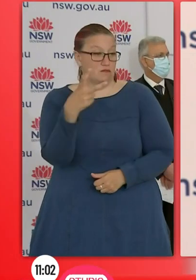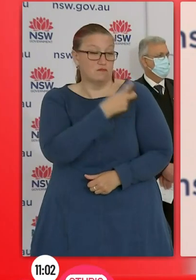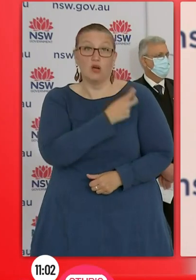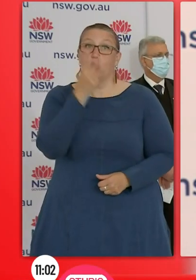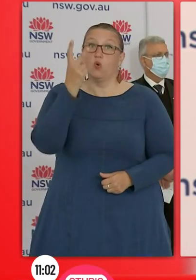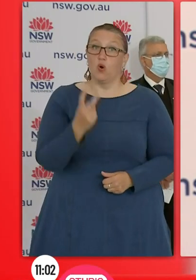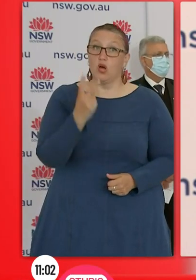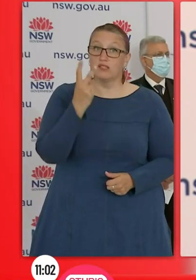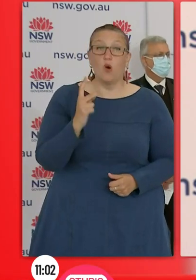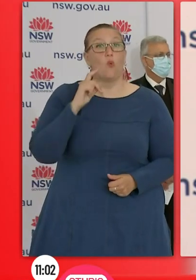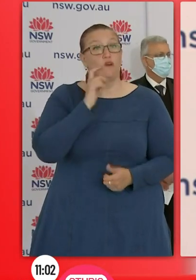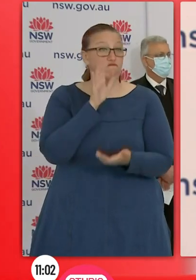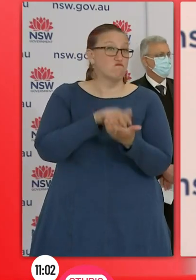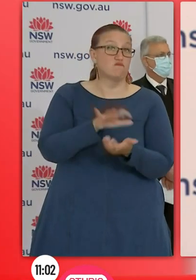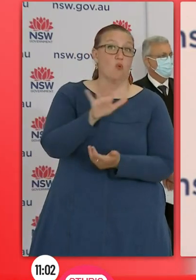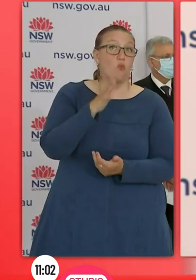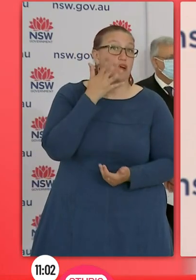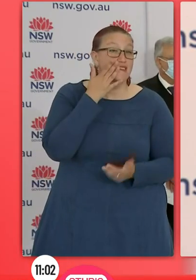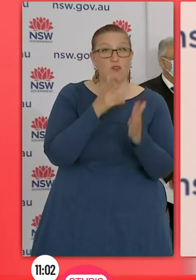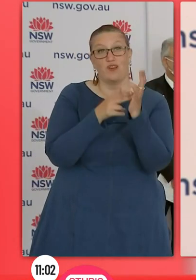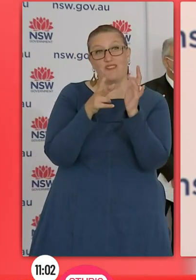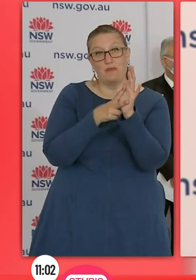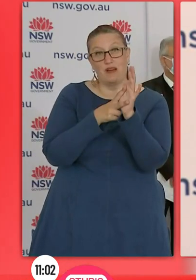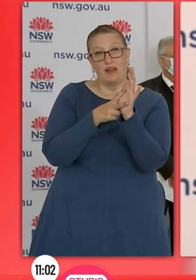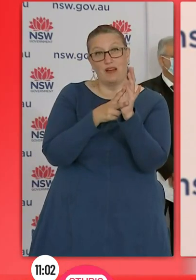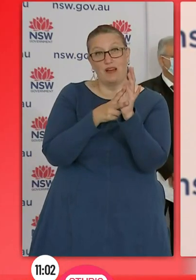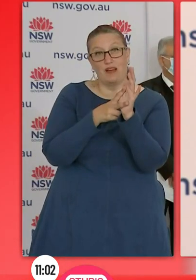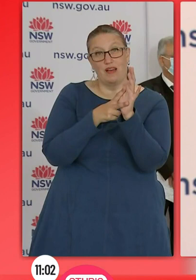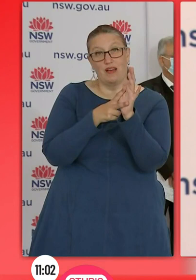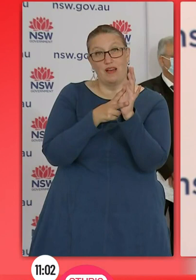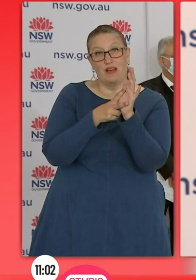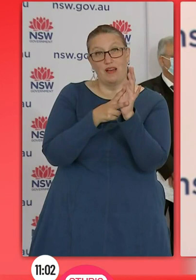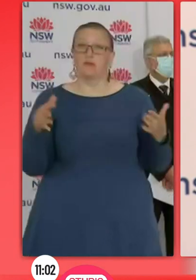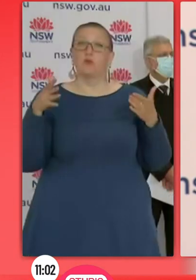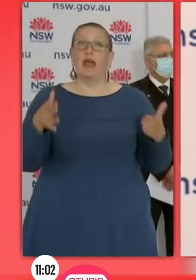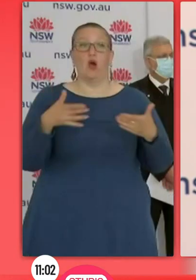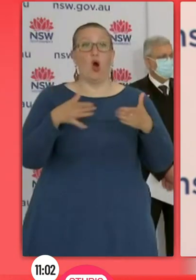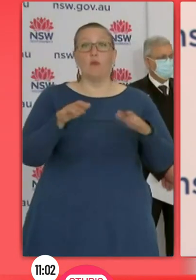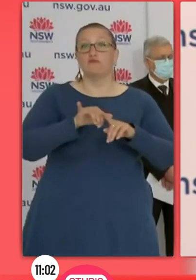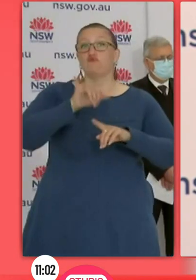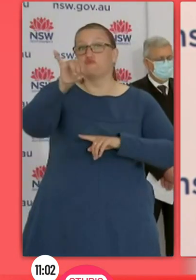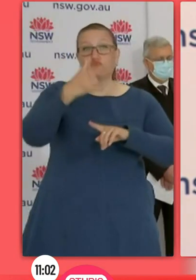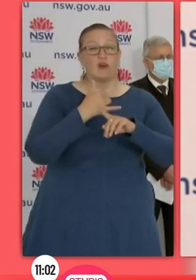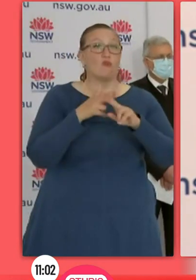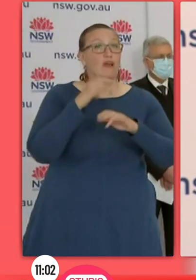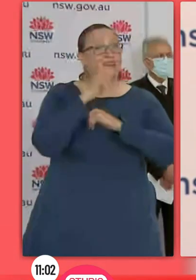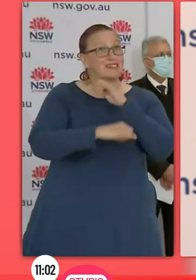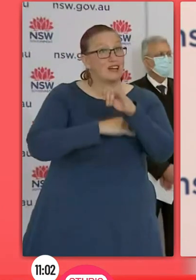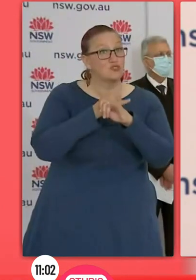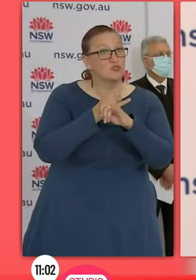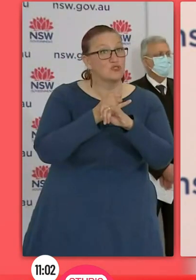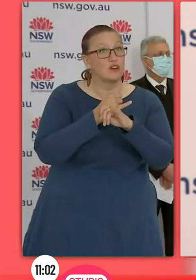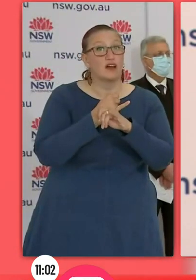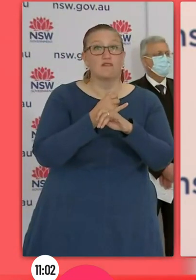thousands of Australians home who've been waiting to come home for a long time. And as I've also said once you hit that